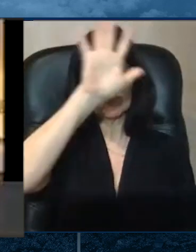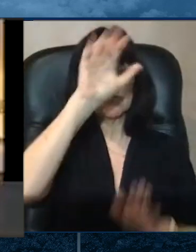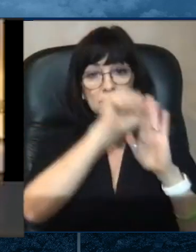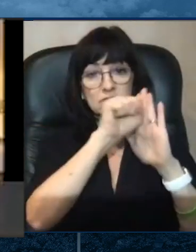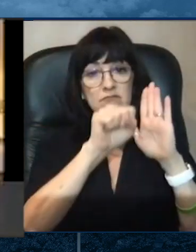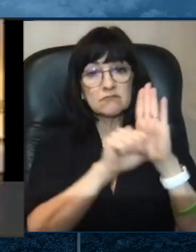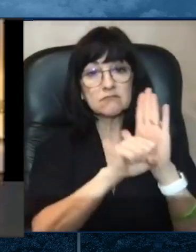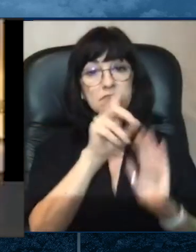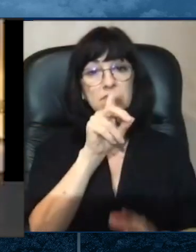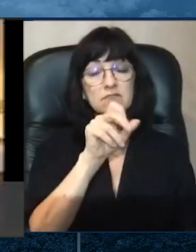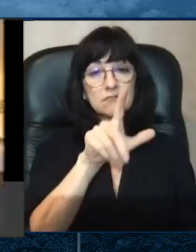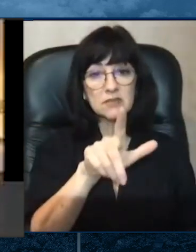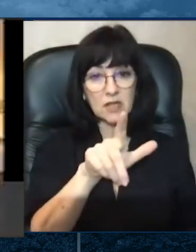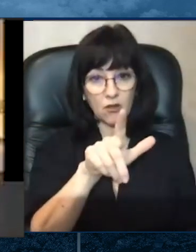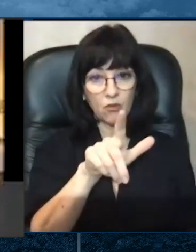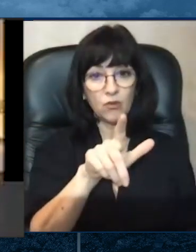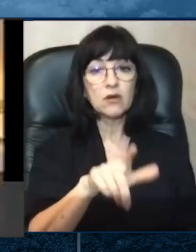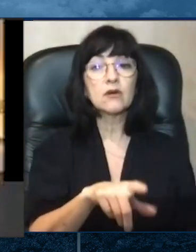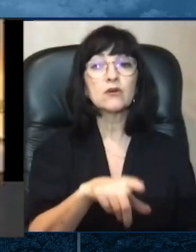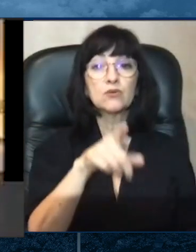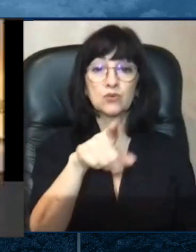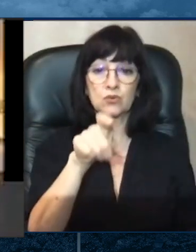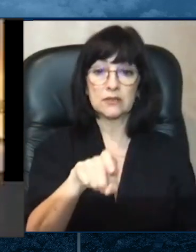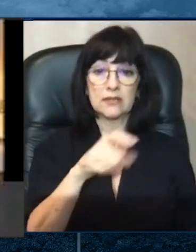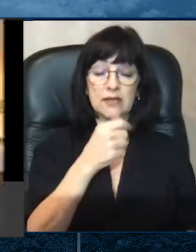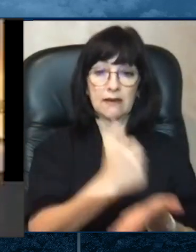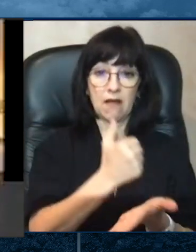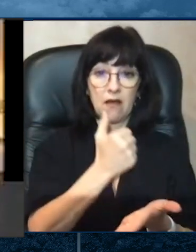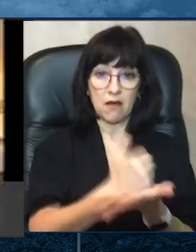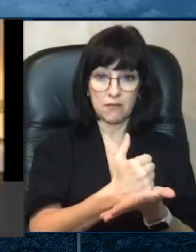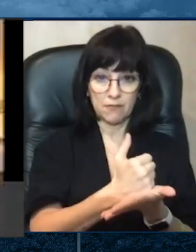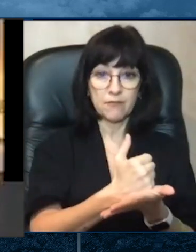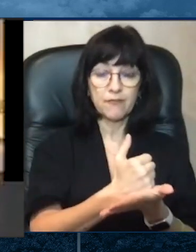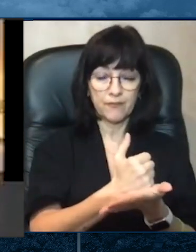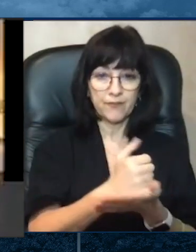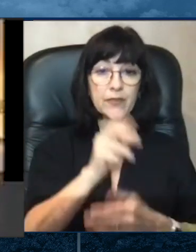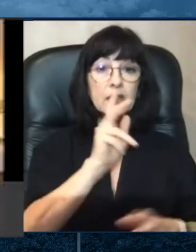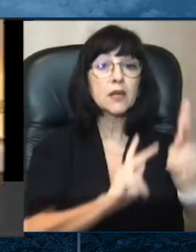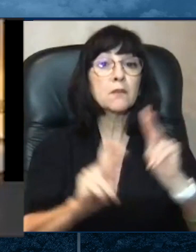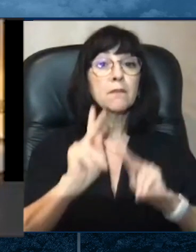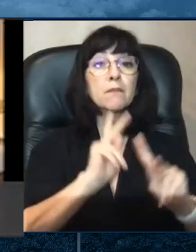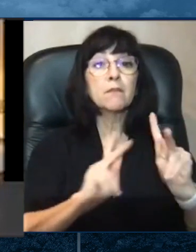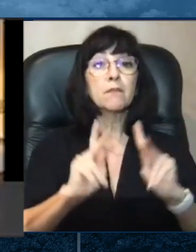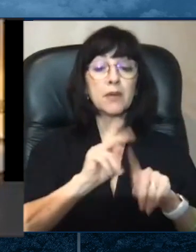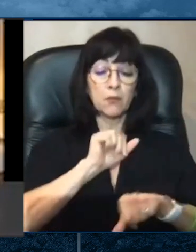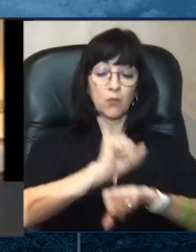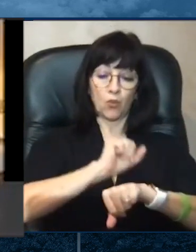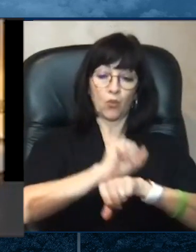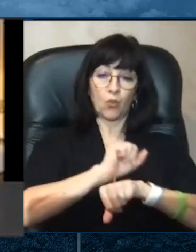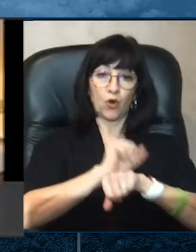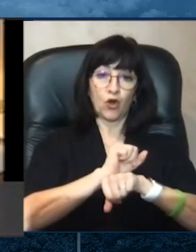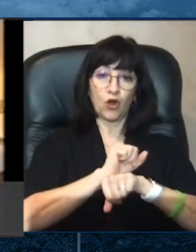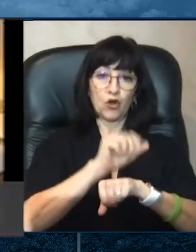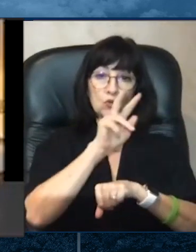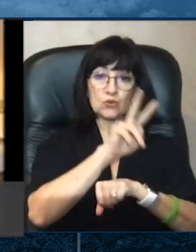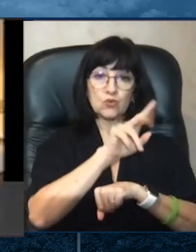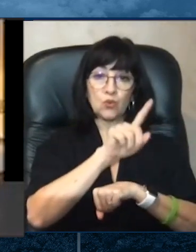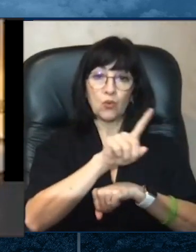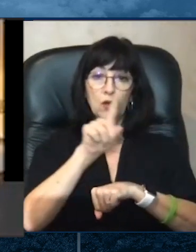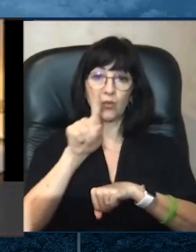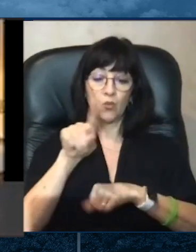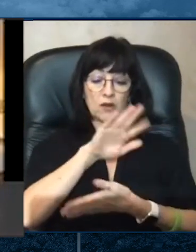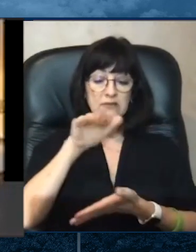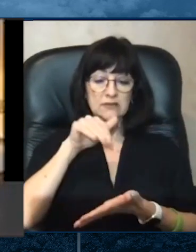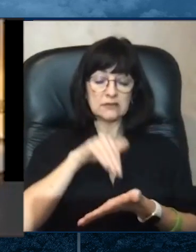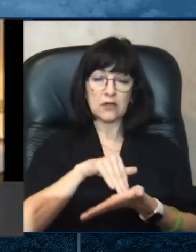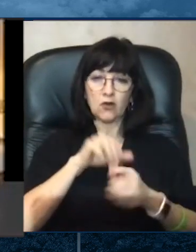están en cargo de ese teléfono le van a enviar, le van a dar dirección a donde ir para buscar ayuda